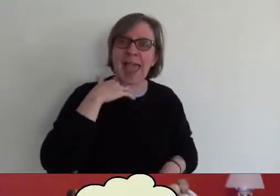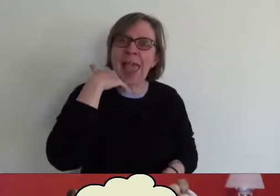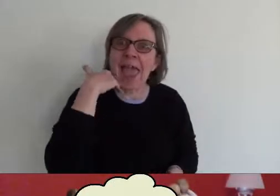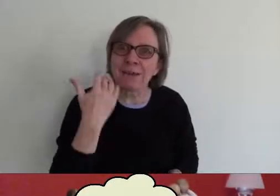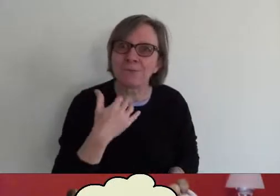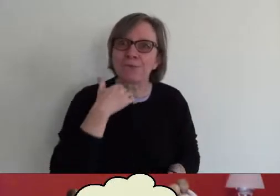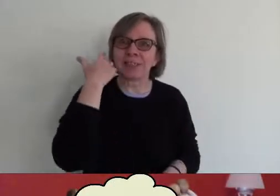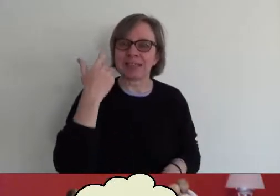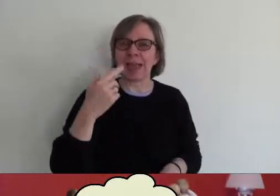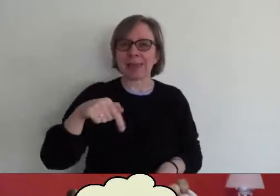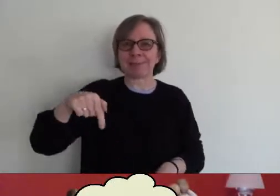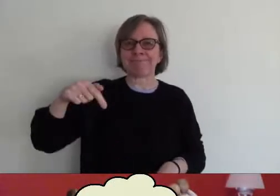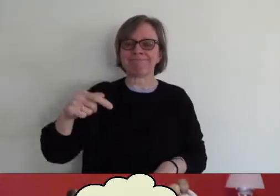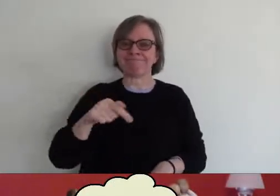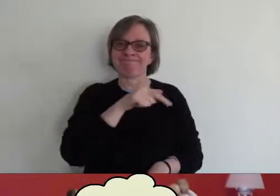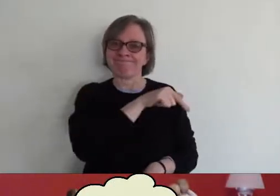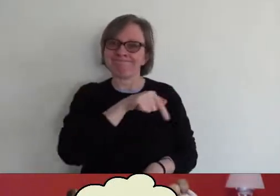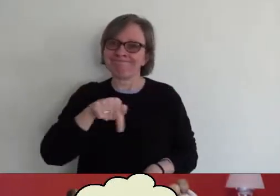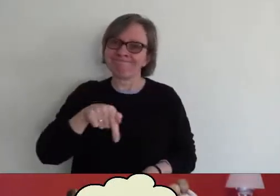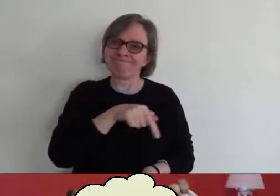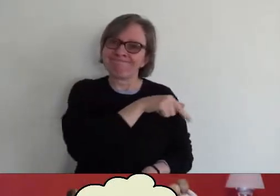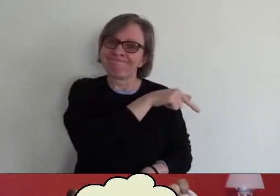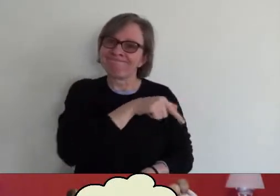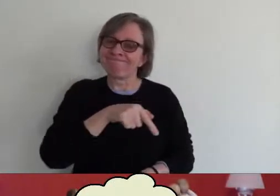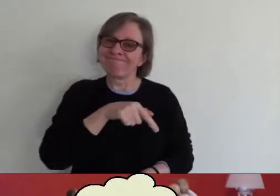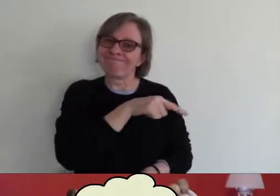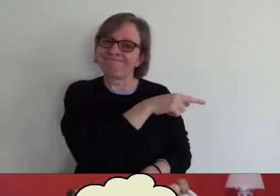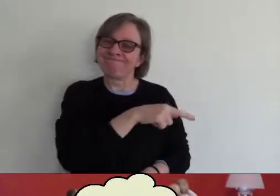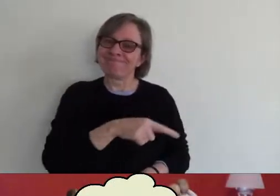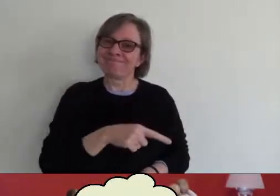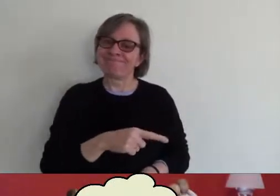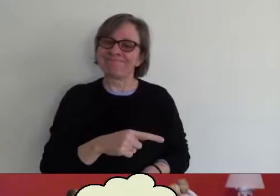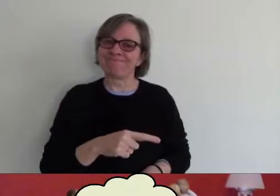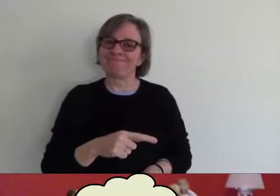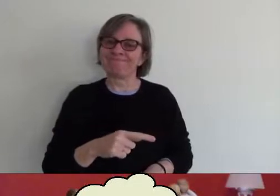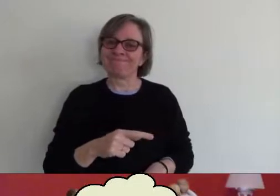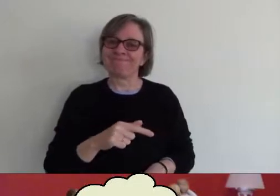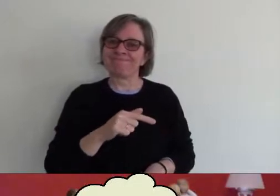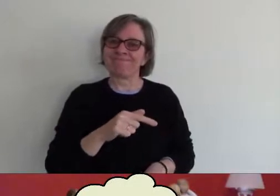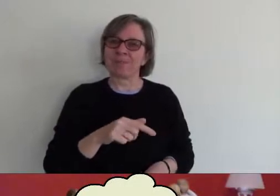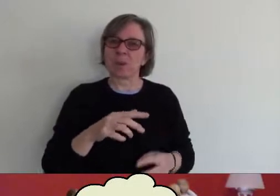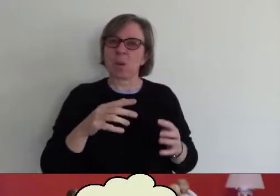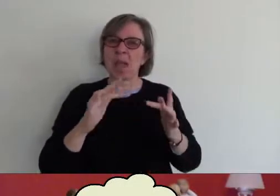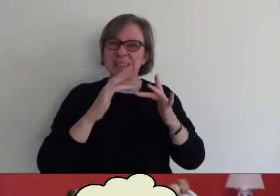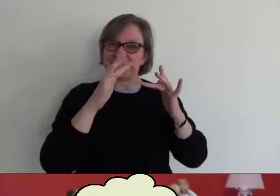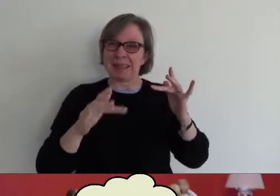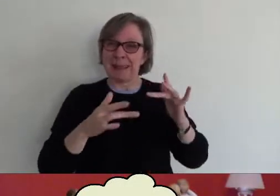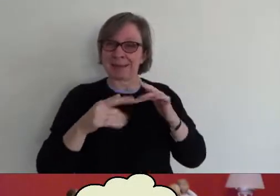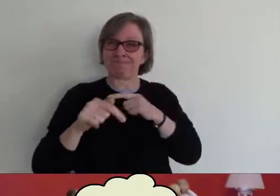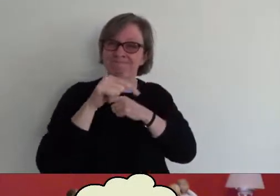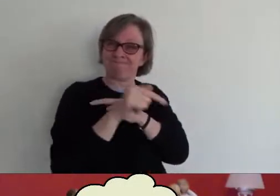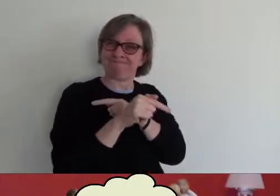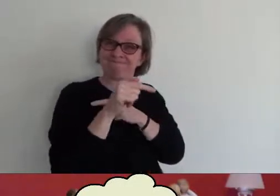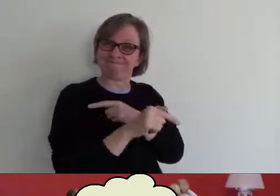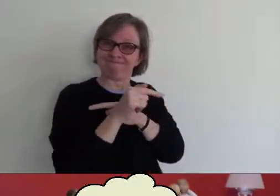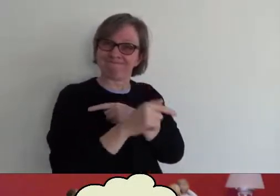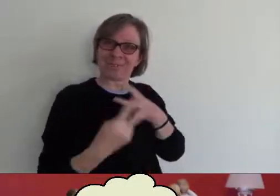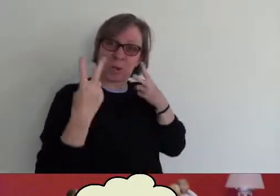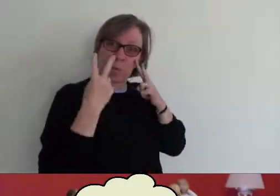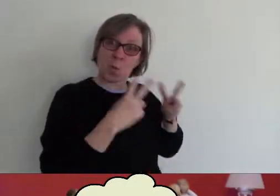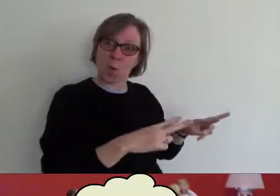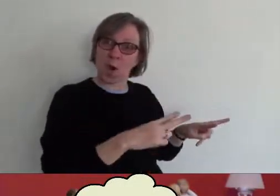www.hasbury.org that's coming on your screen now oh